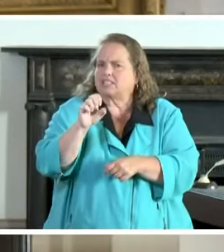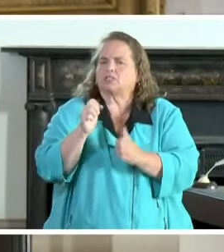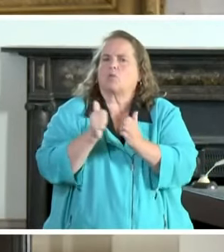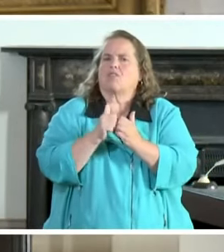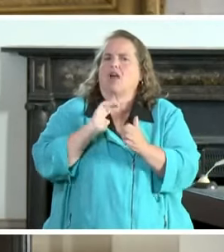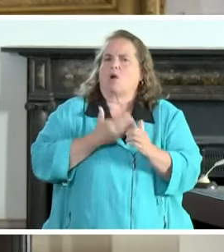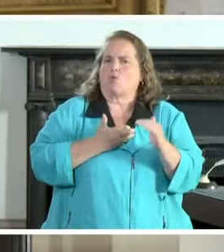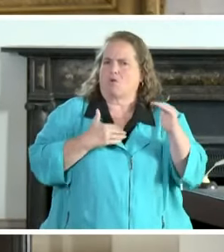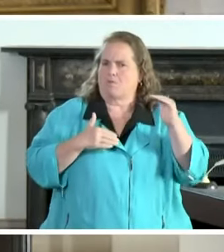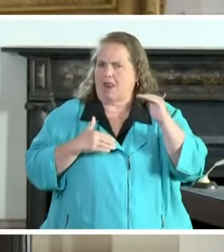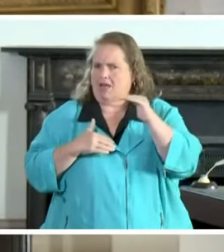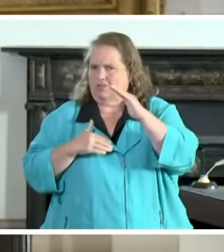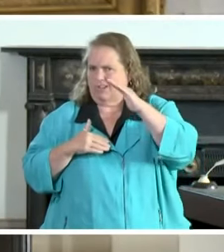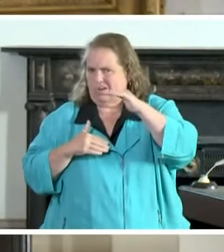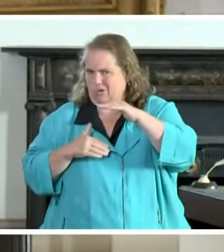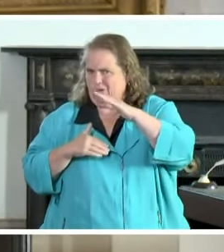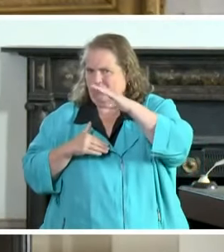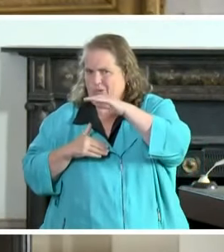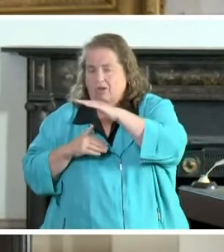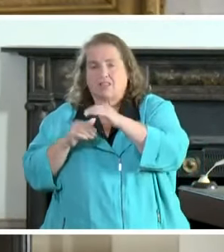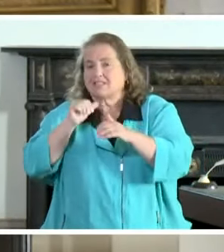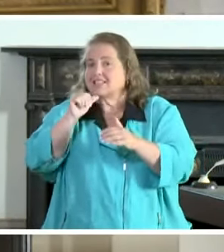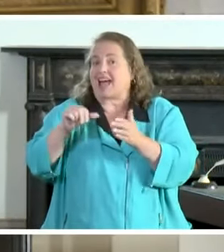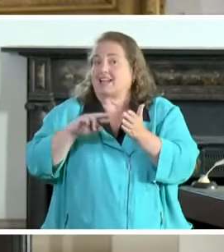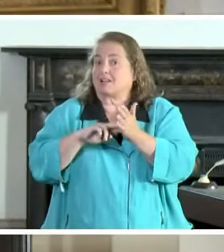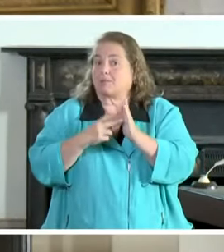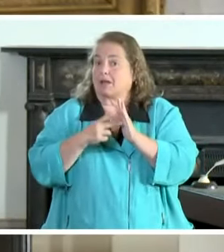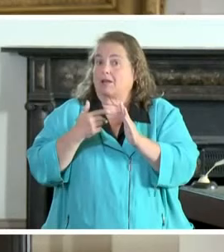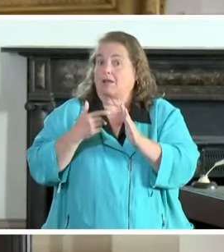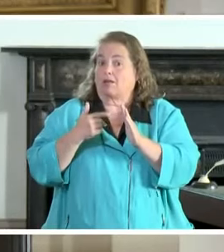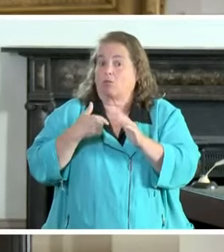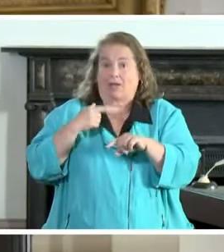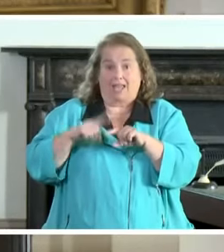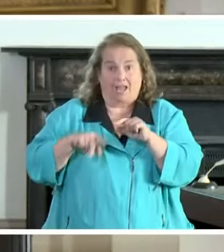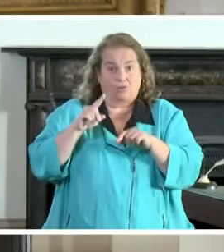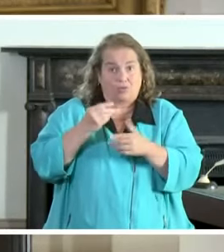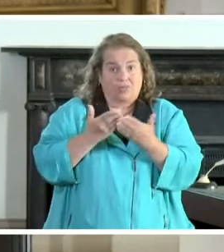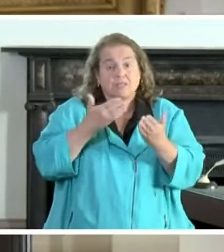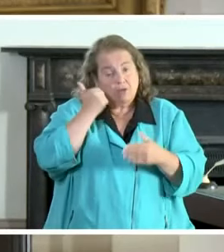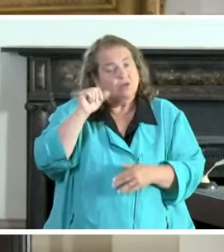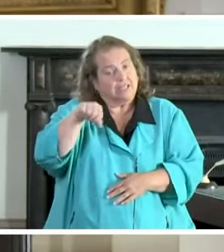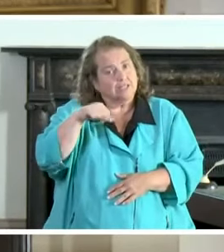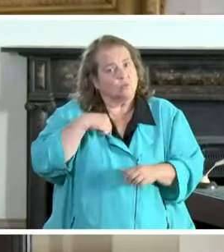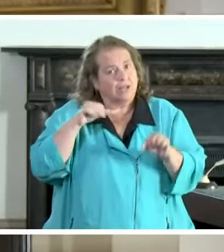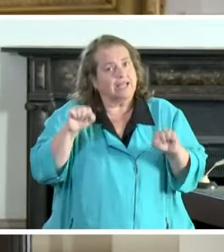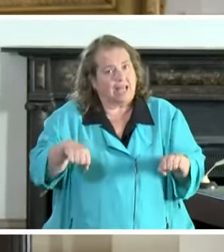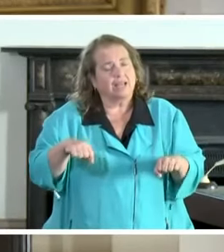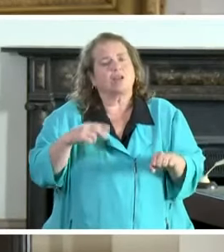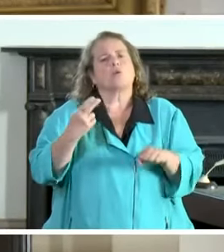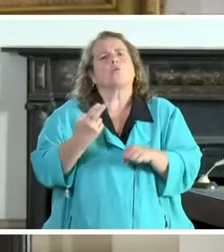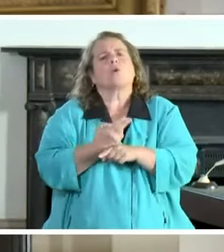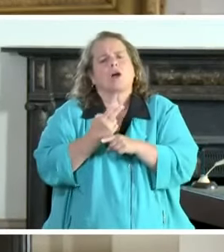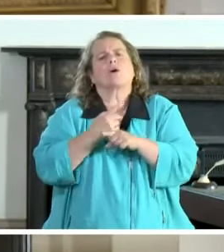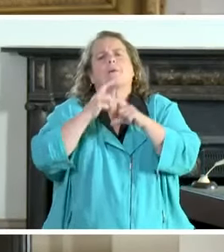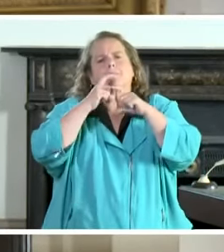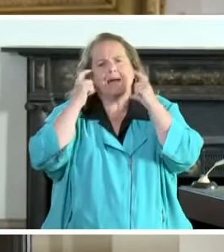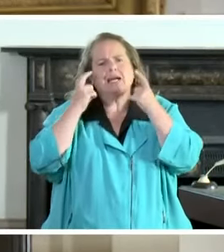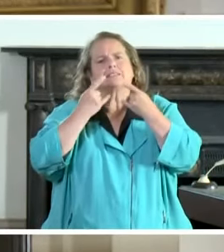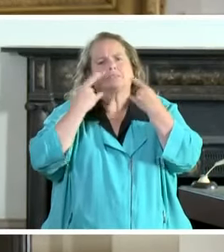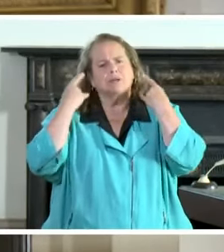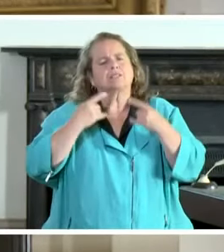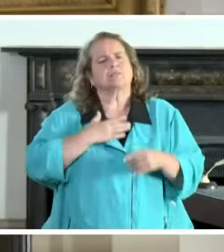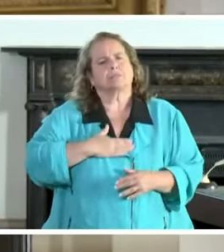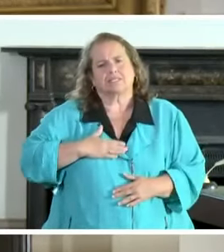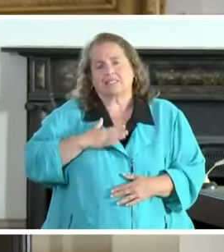it doesn't mean that there aren't some things we can do better we need a lot more people wearing masks but remember if you can stay that